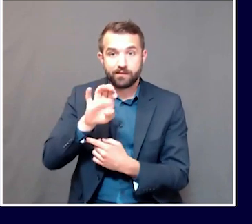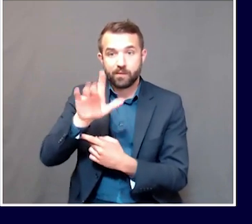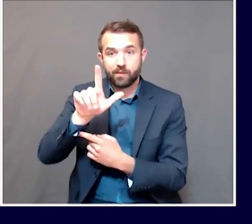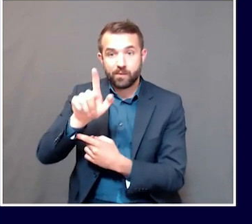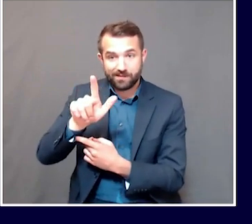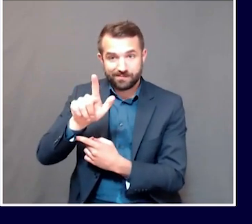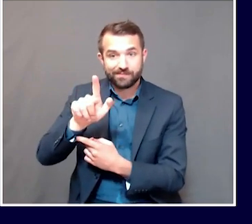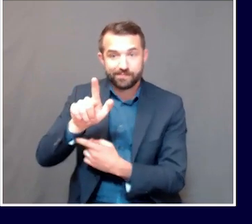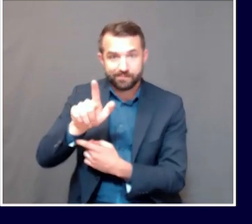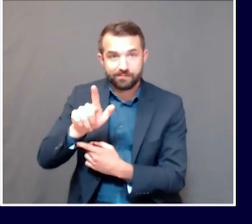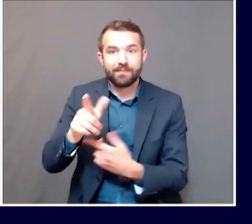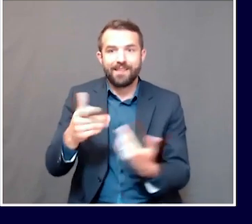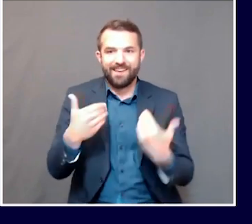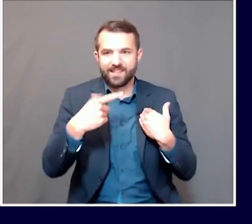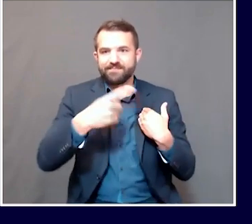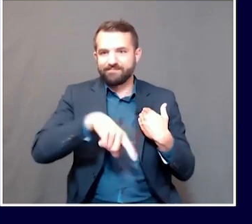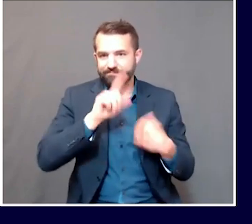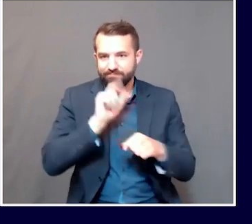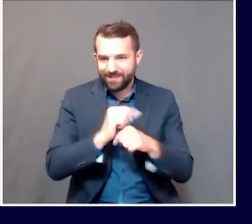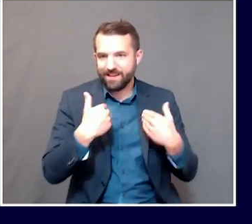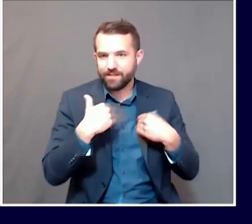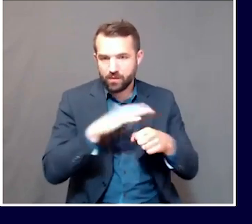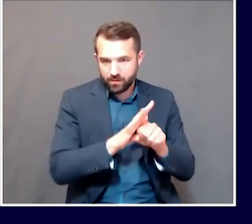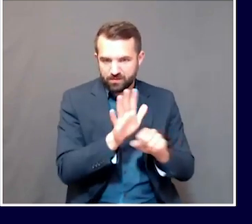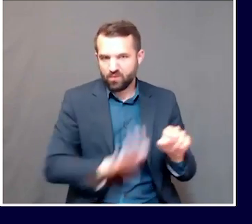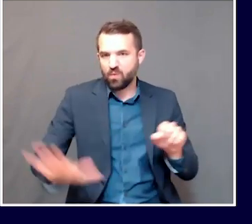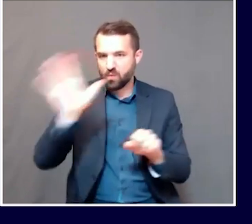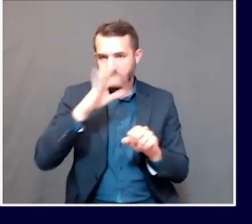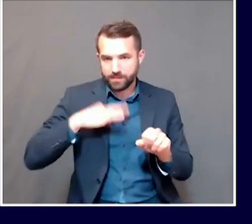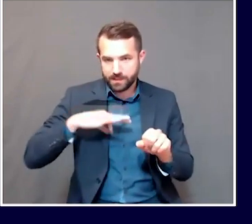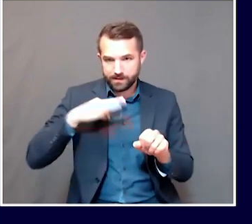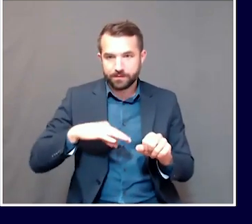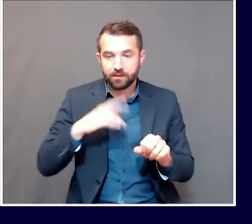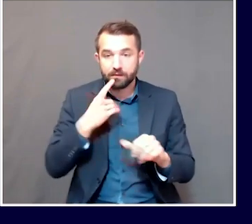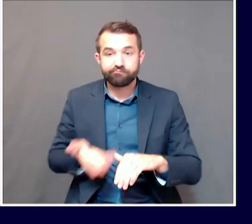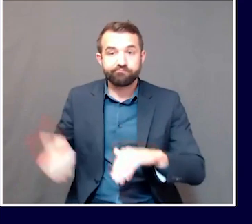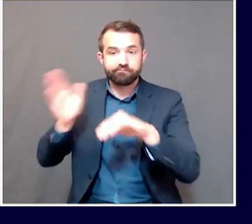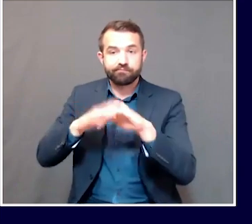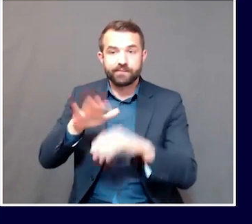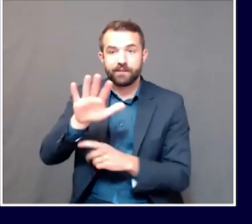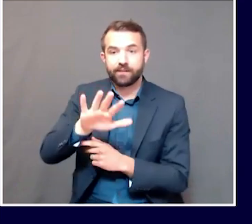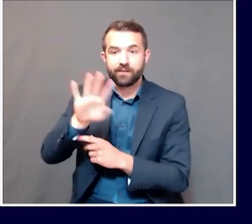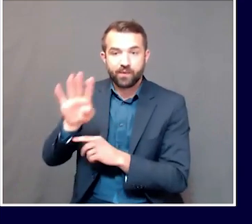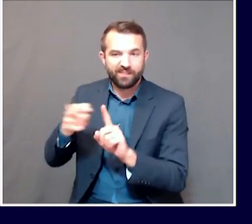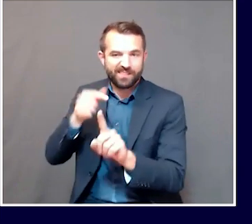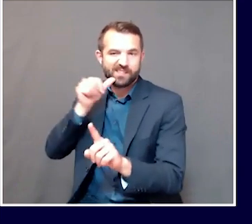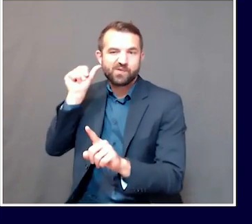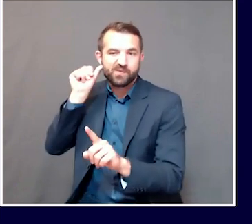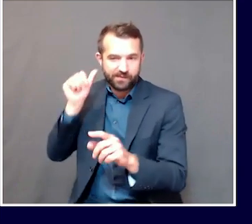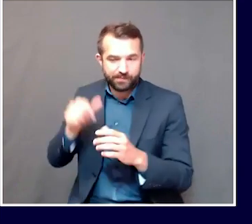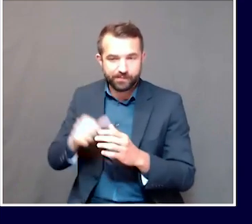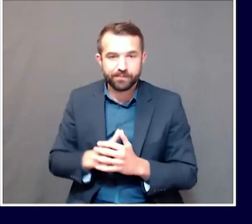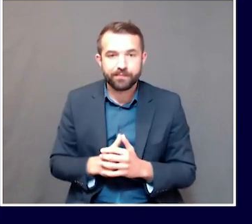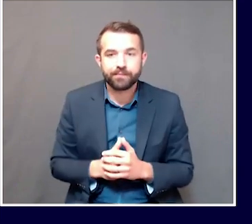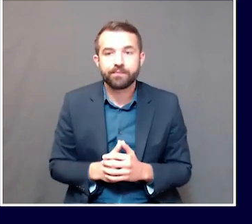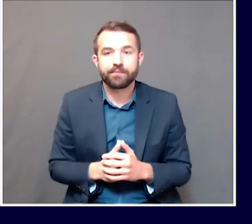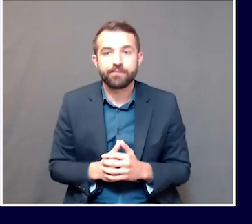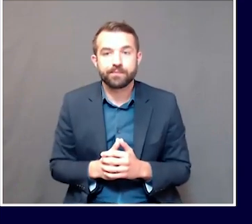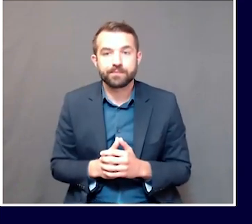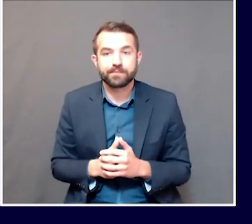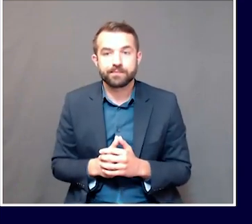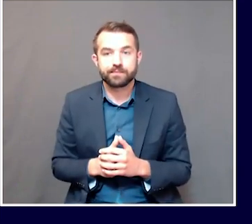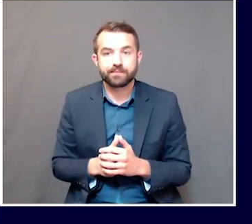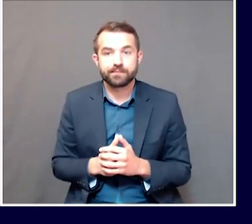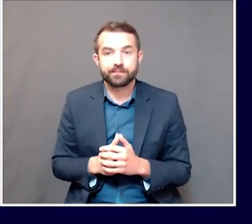of COVID-19 statewide, an increase of 54 cases since yesterday. Of those 54